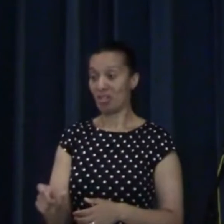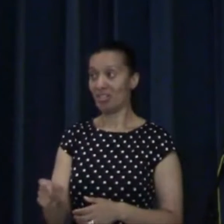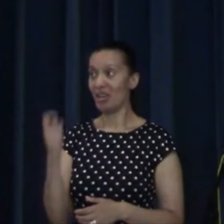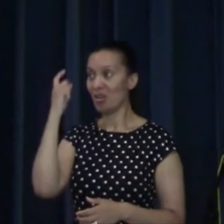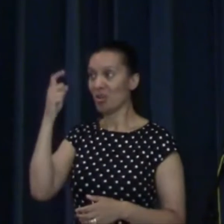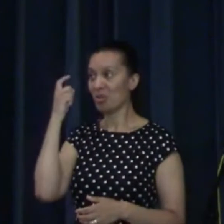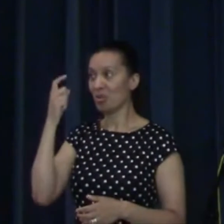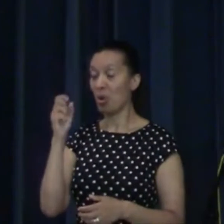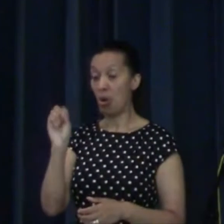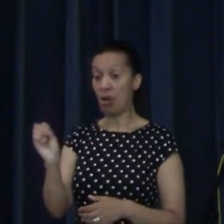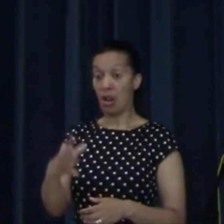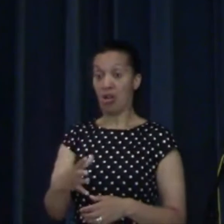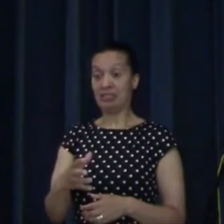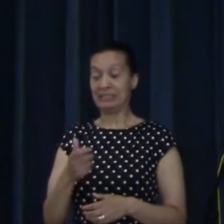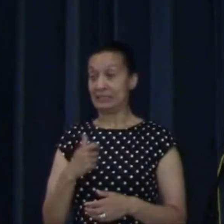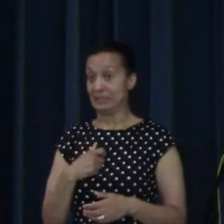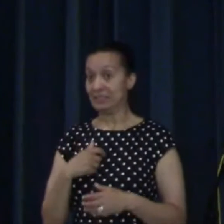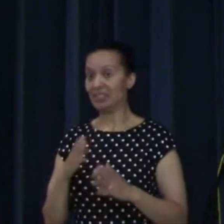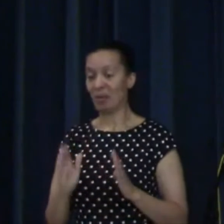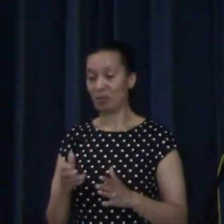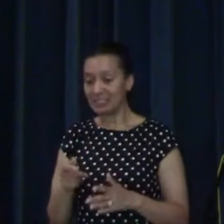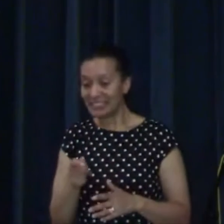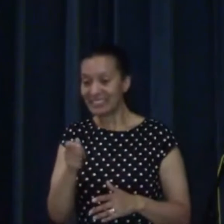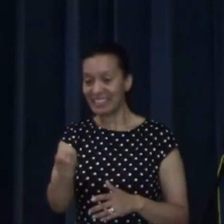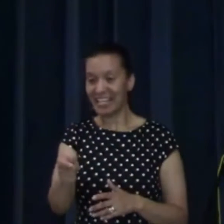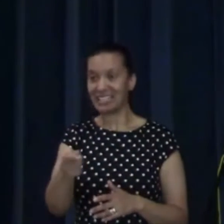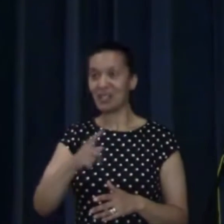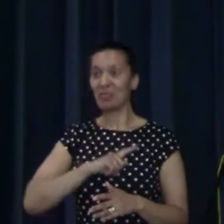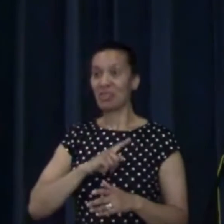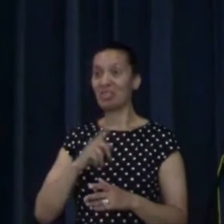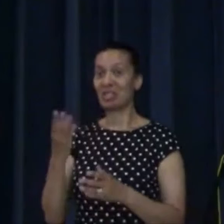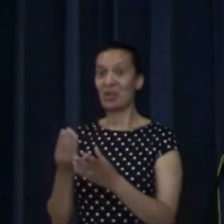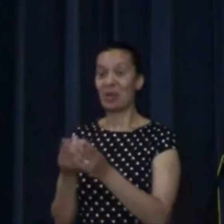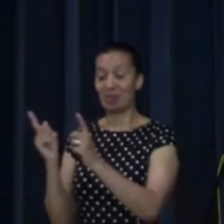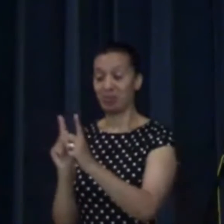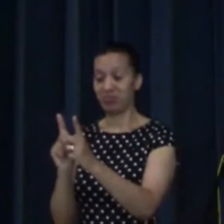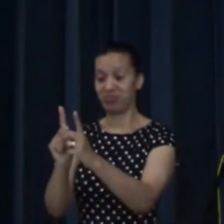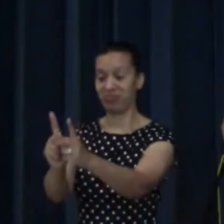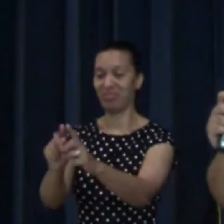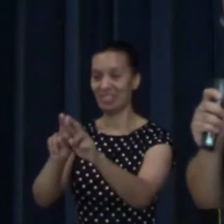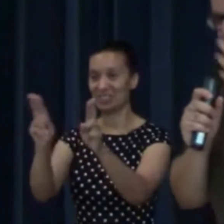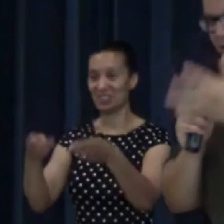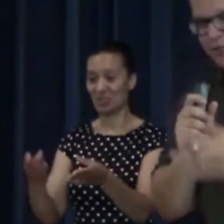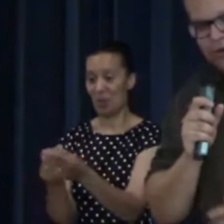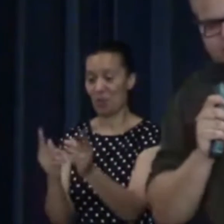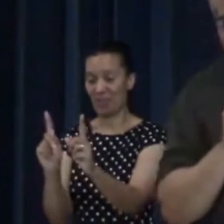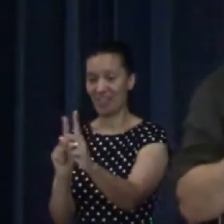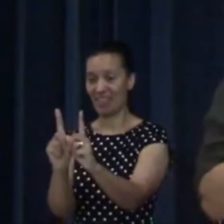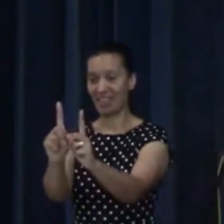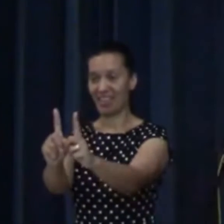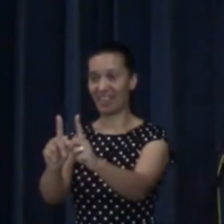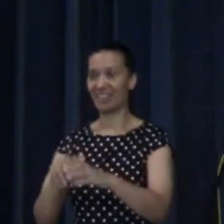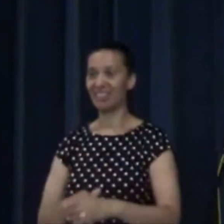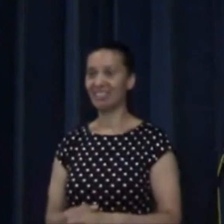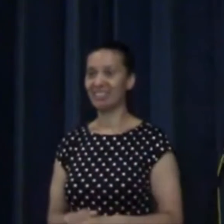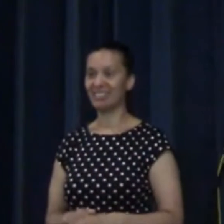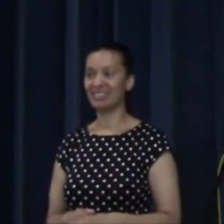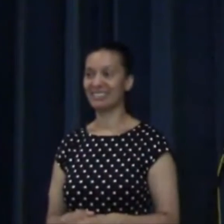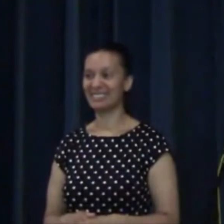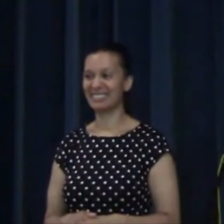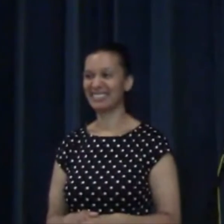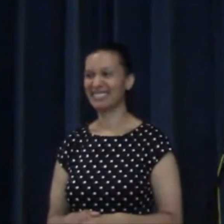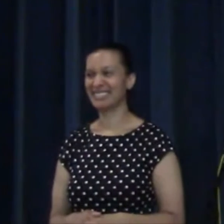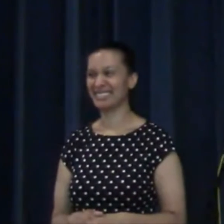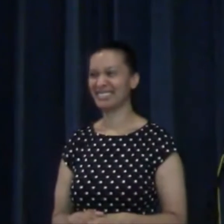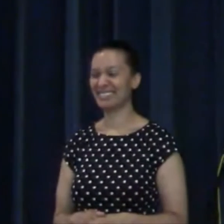time. We had to text them. turned out they pursued somebody into a shop. In a good way. Because that person wanted to know a little bit